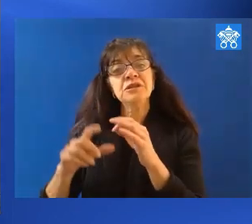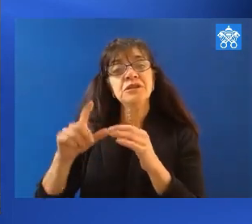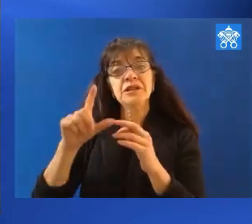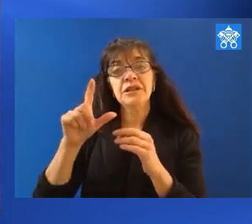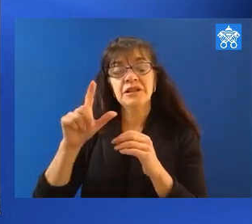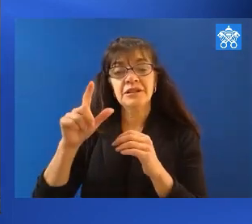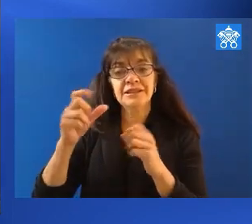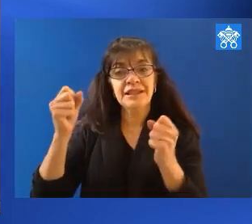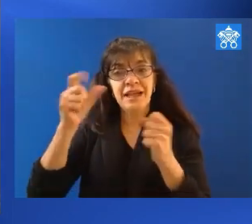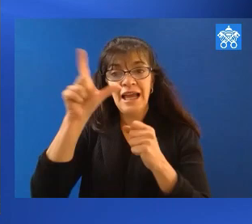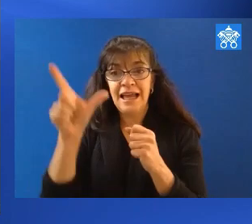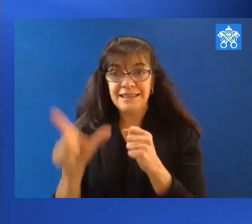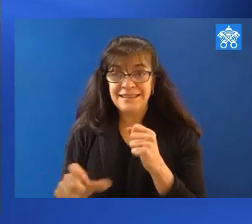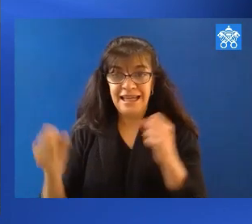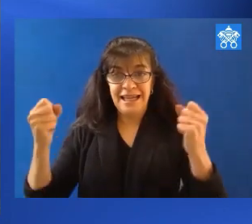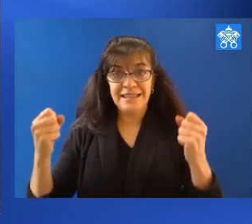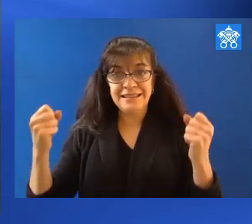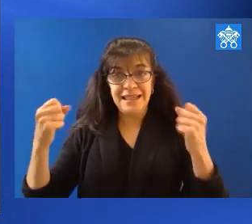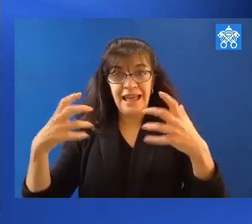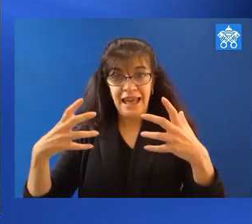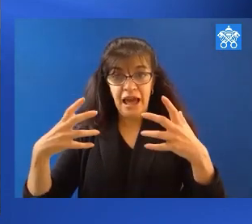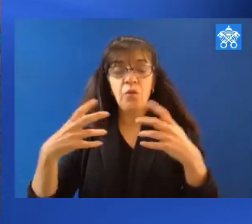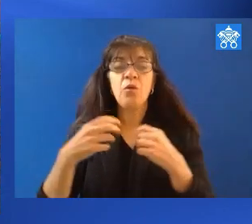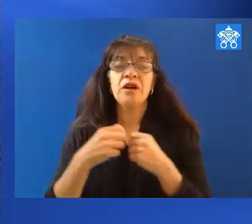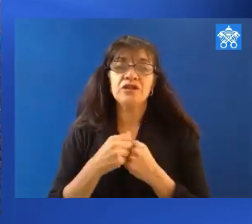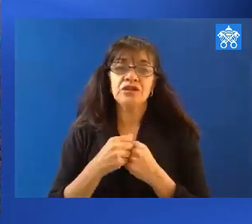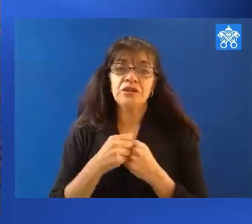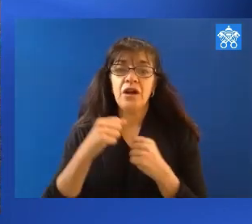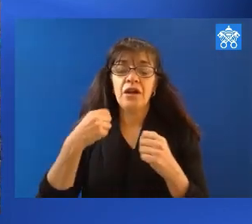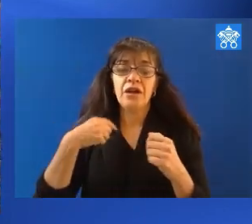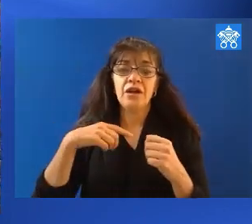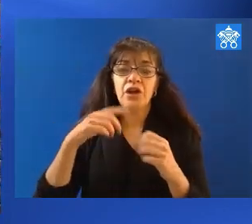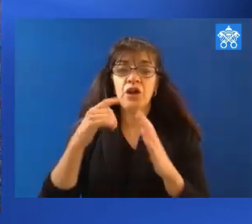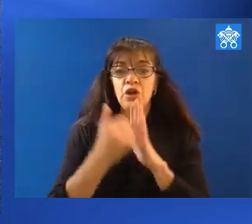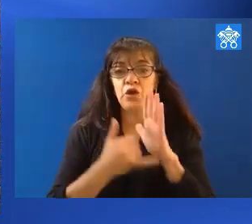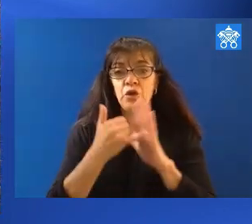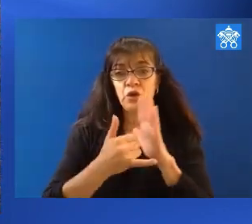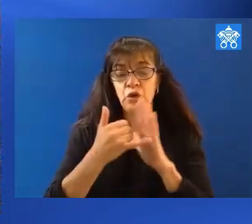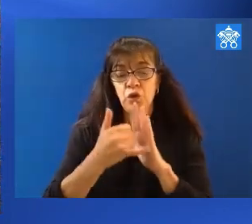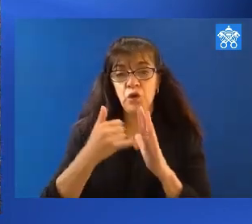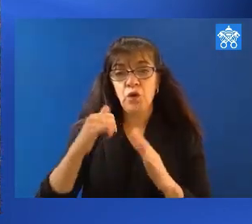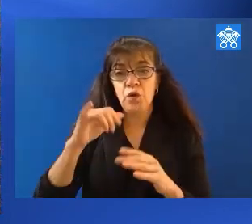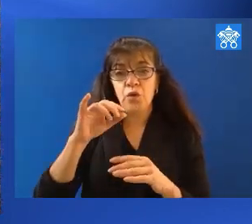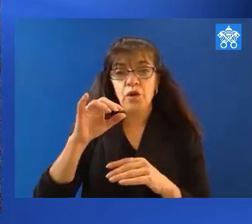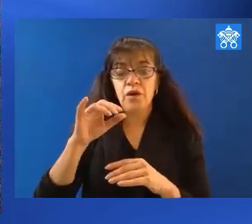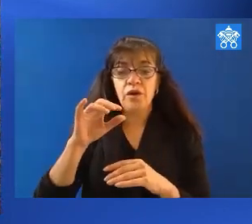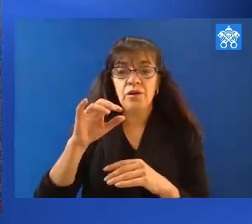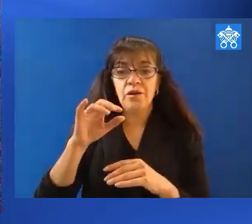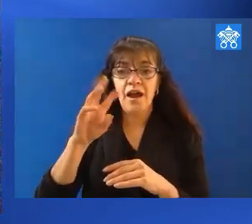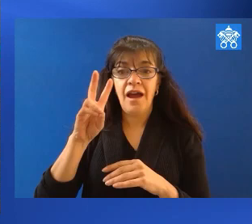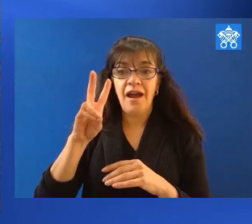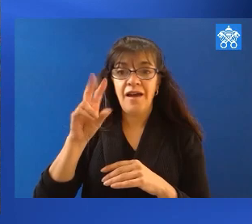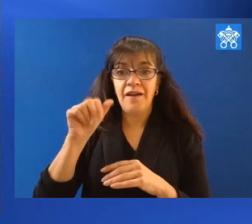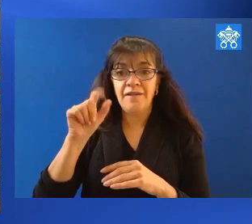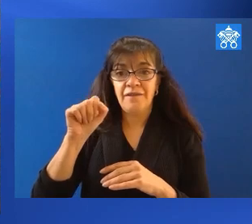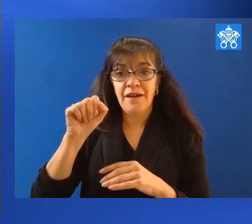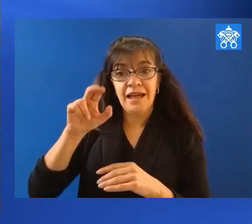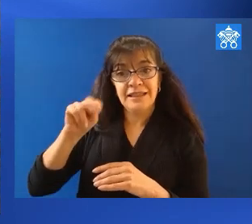find more information and details of the Angelos today on our website Vaticannews.va.